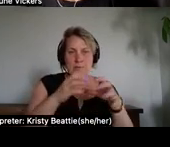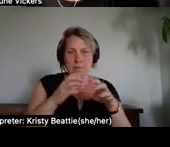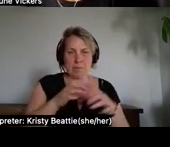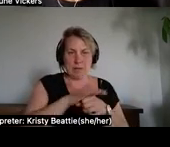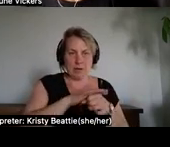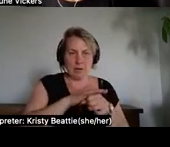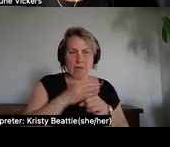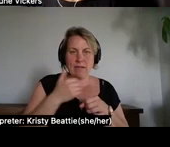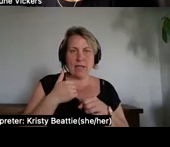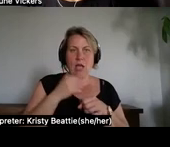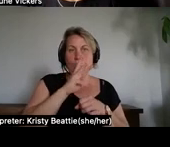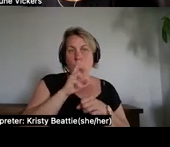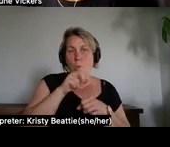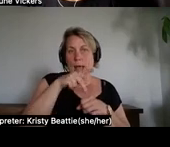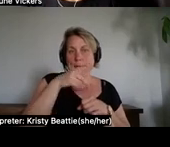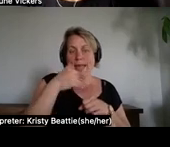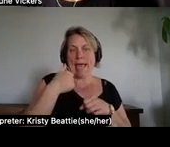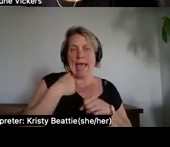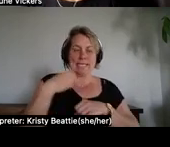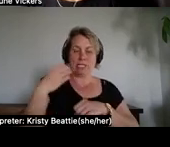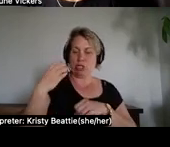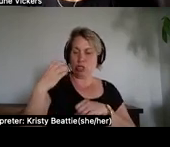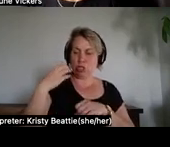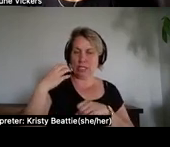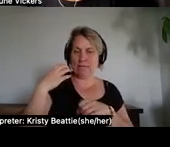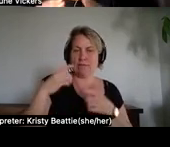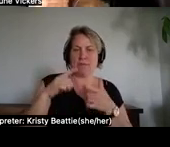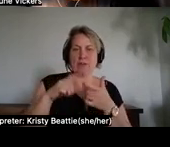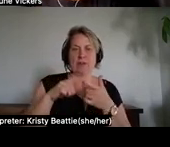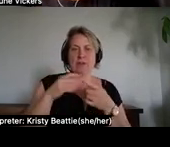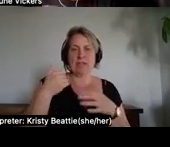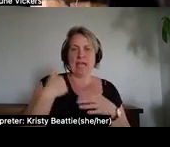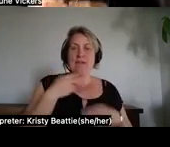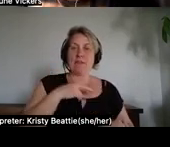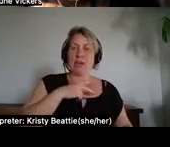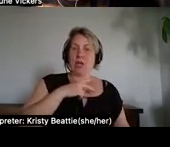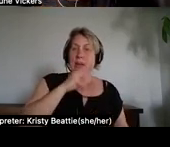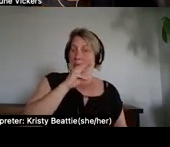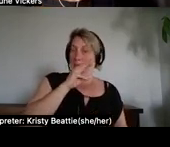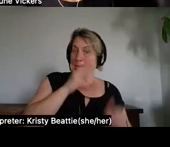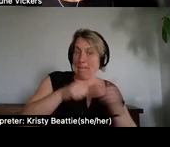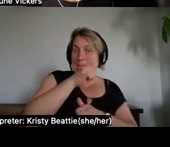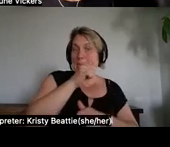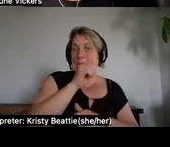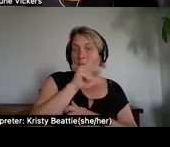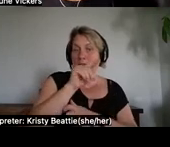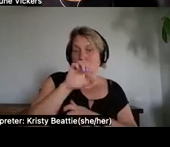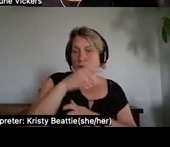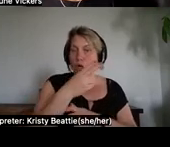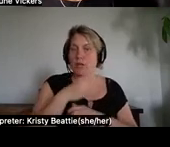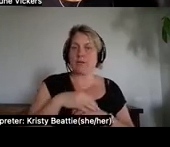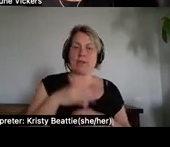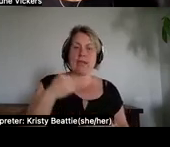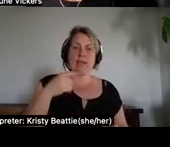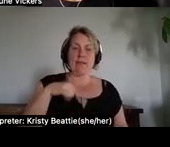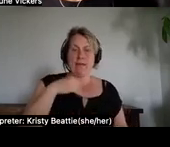matriarch princes and princesses who are in line for leadership a headman